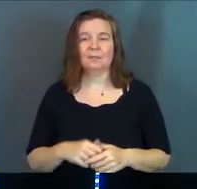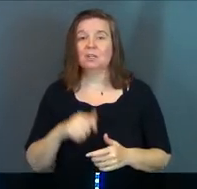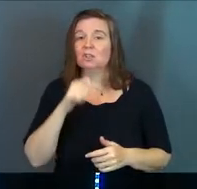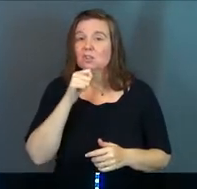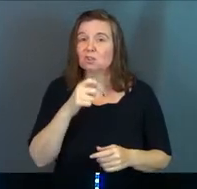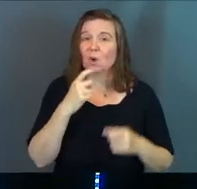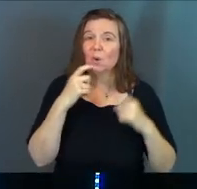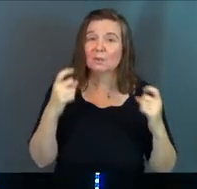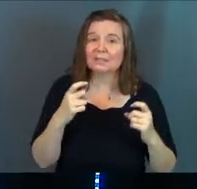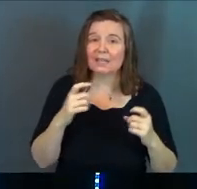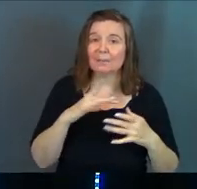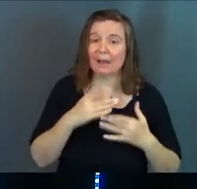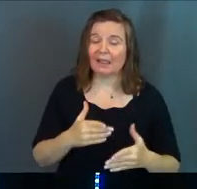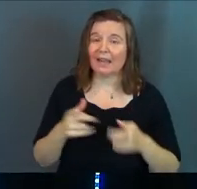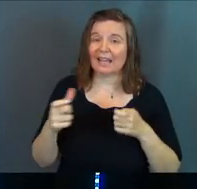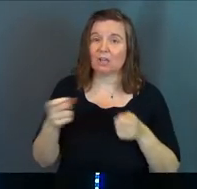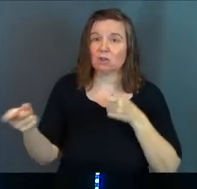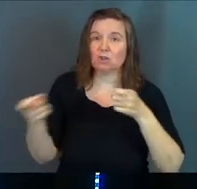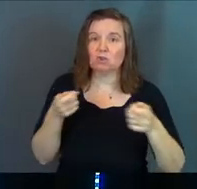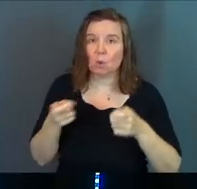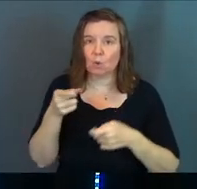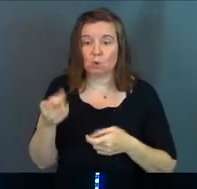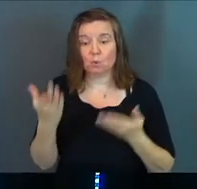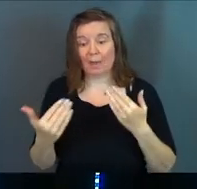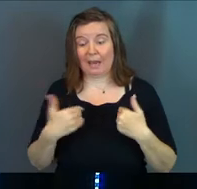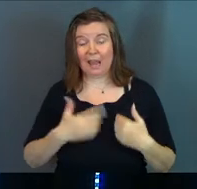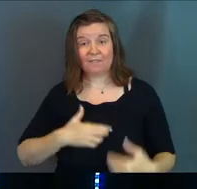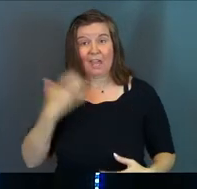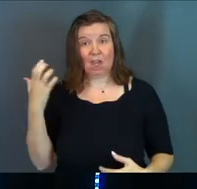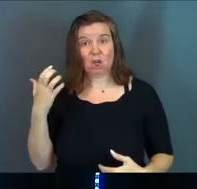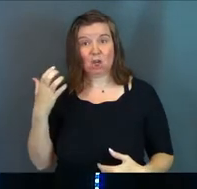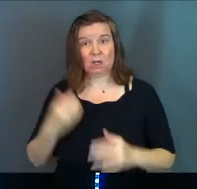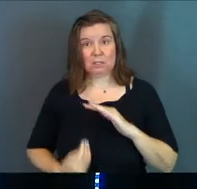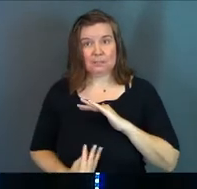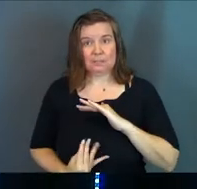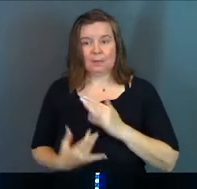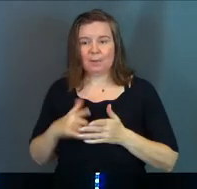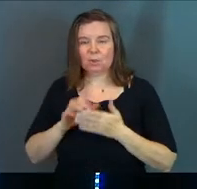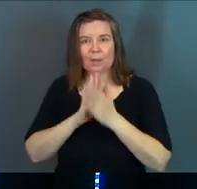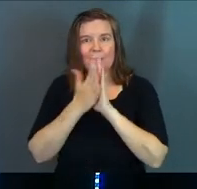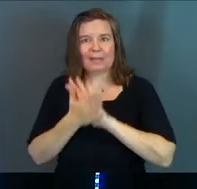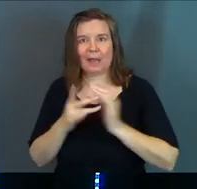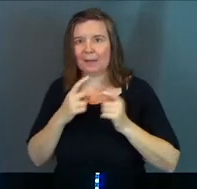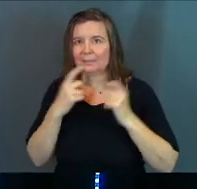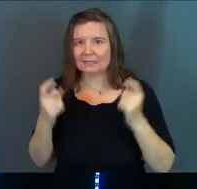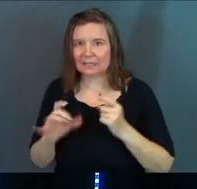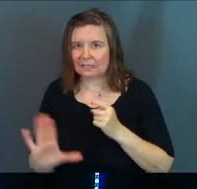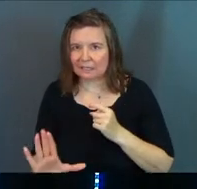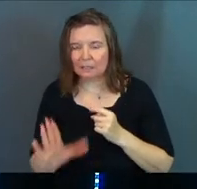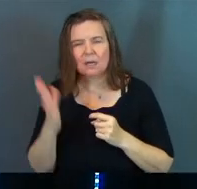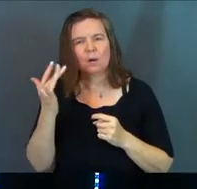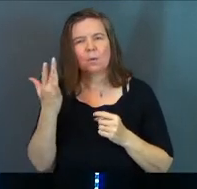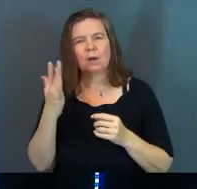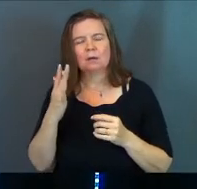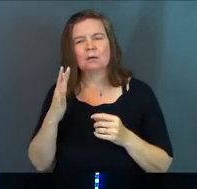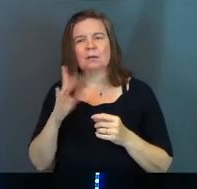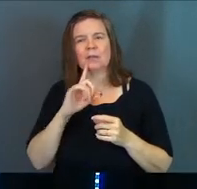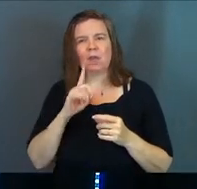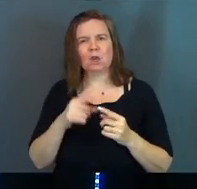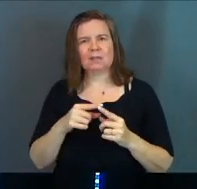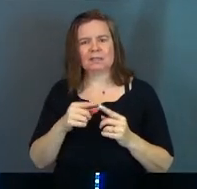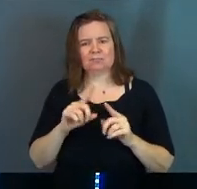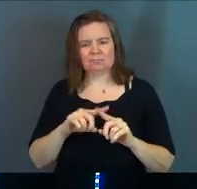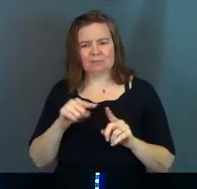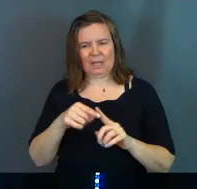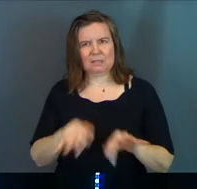don't sin by letting anger control you. So you might have anger, but don't let your anger turn into sin. Now, why is that they're that